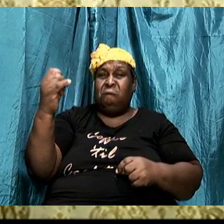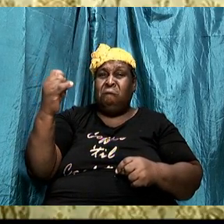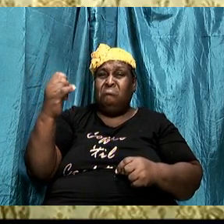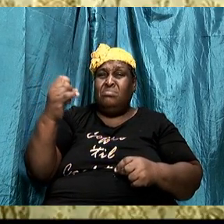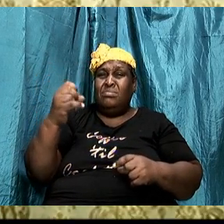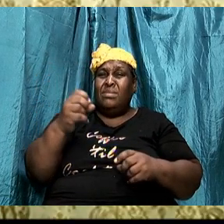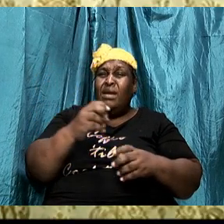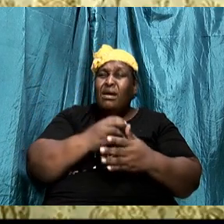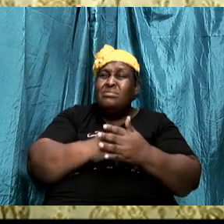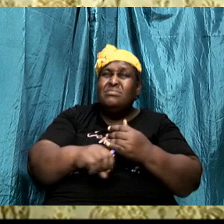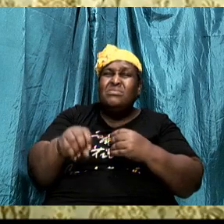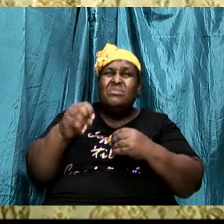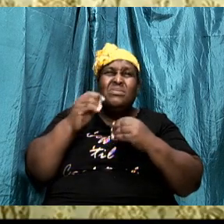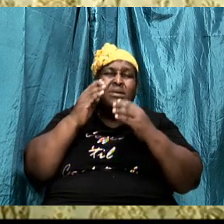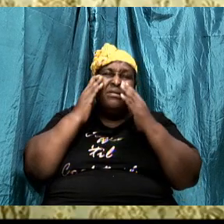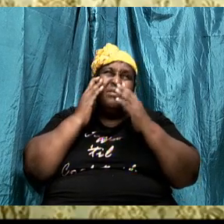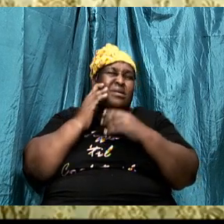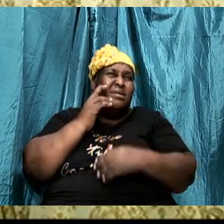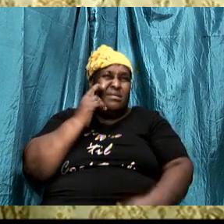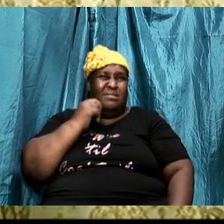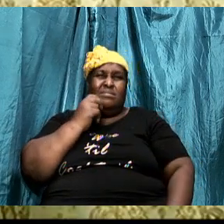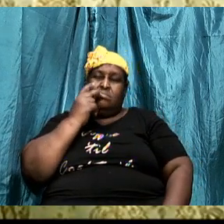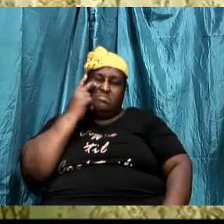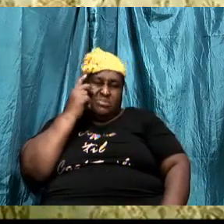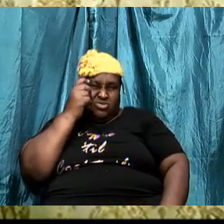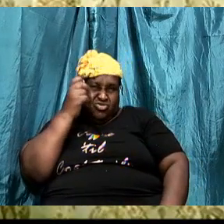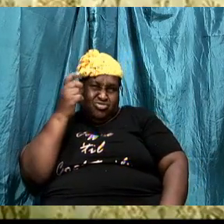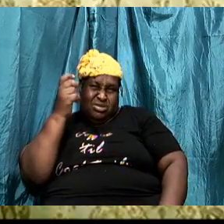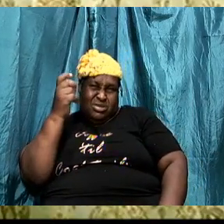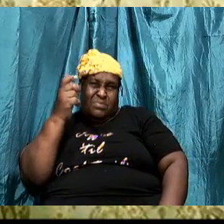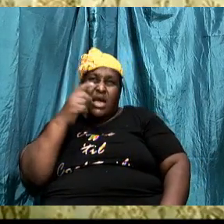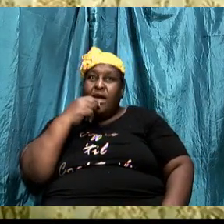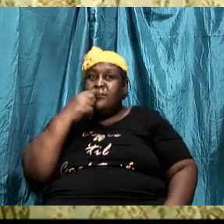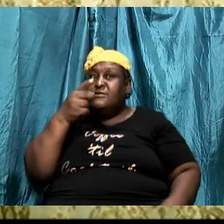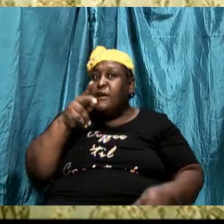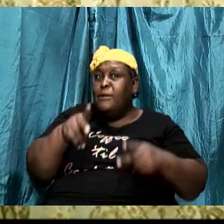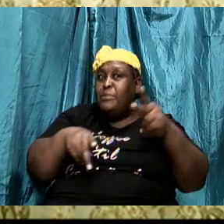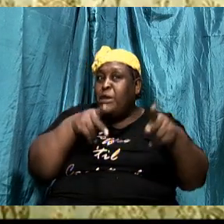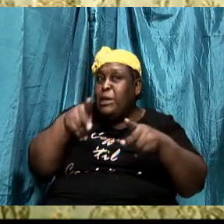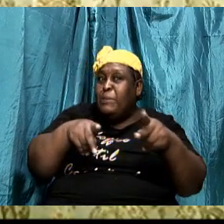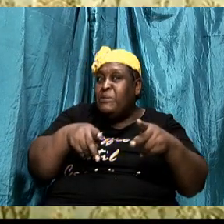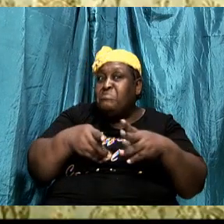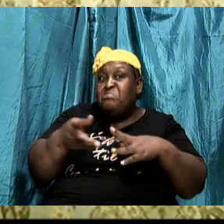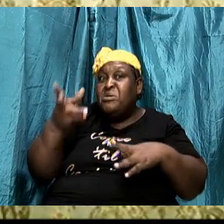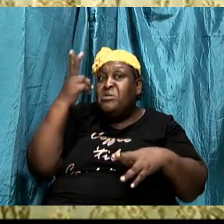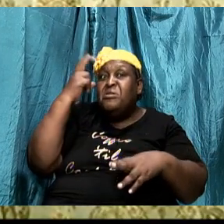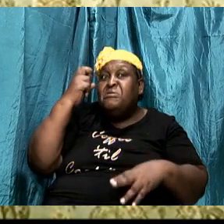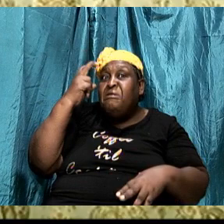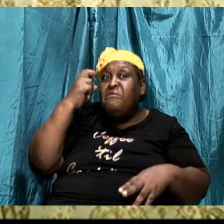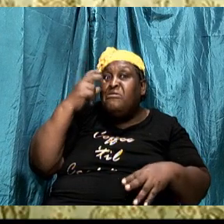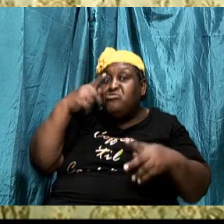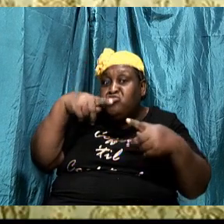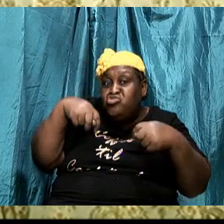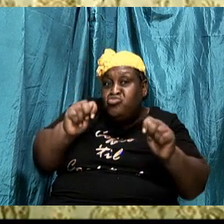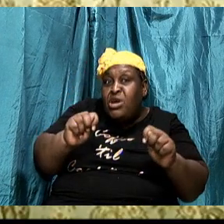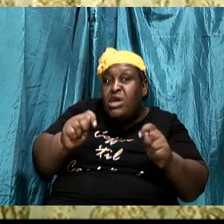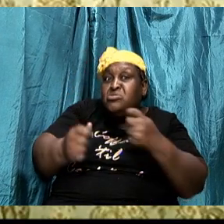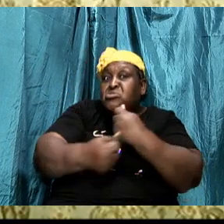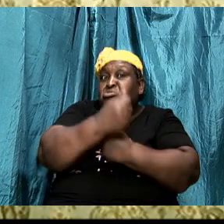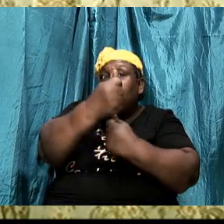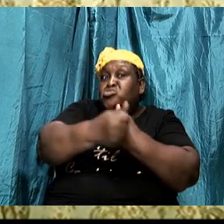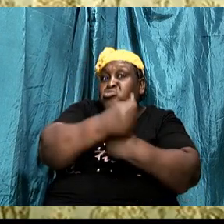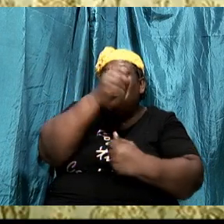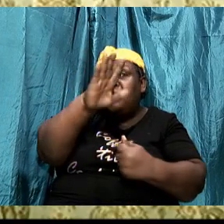conceptualize and then we tell folks that, look here, there's an adversary that is trying to destroy